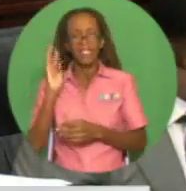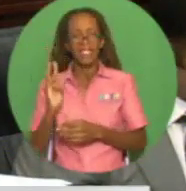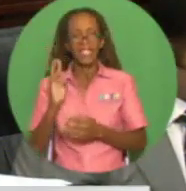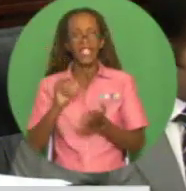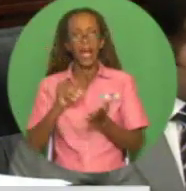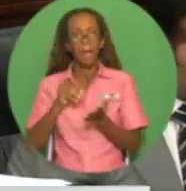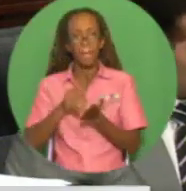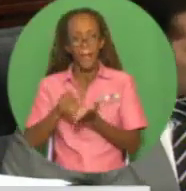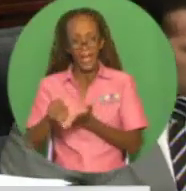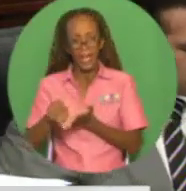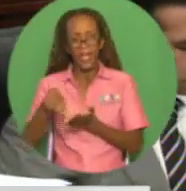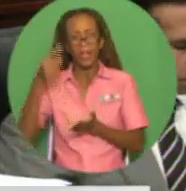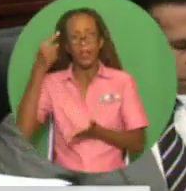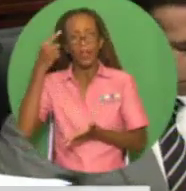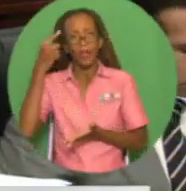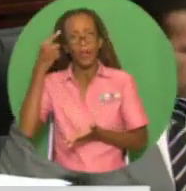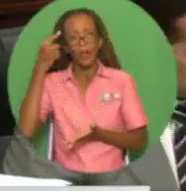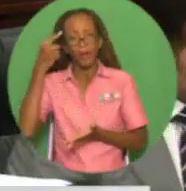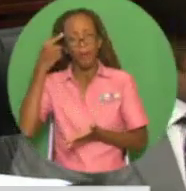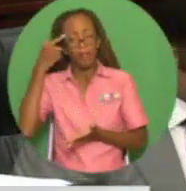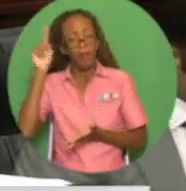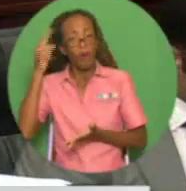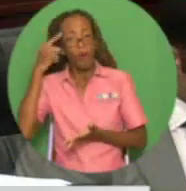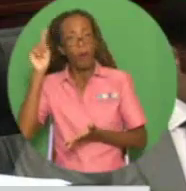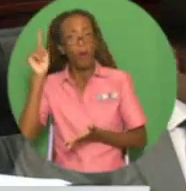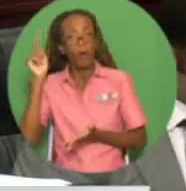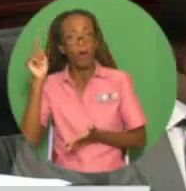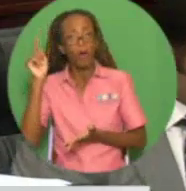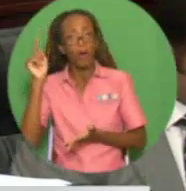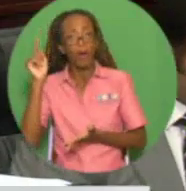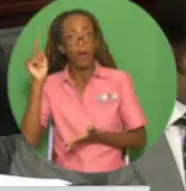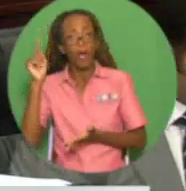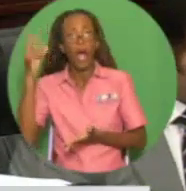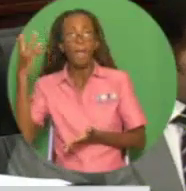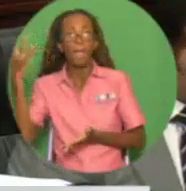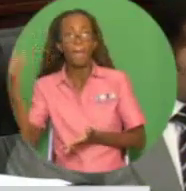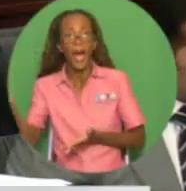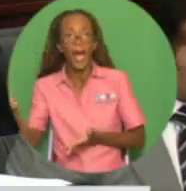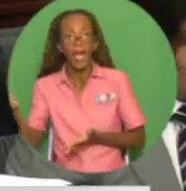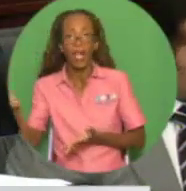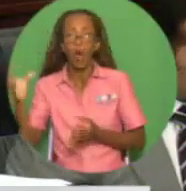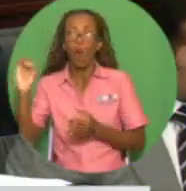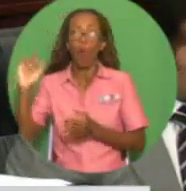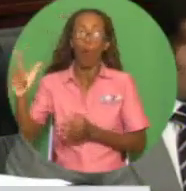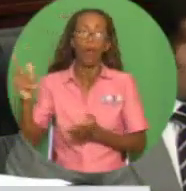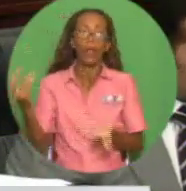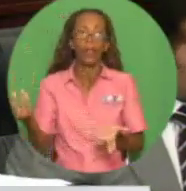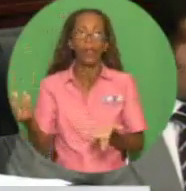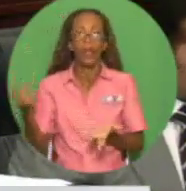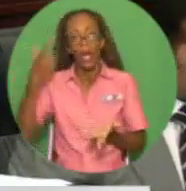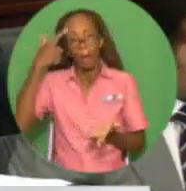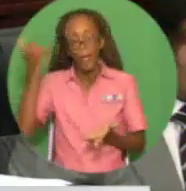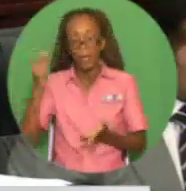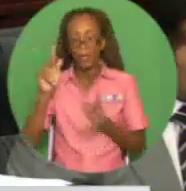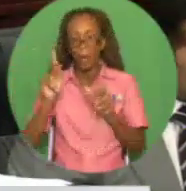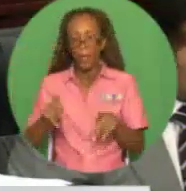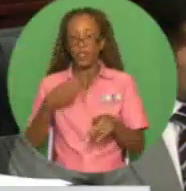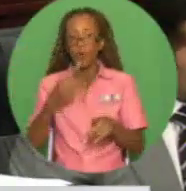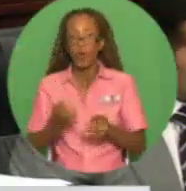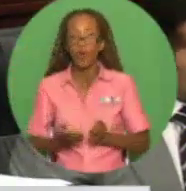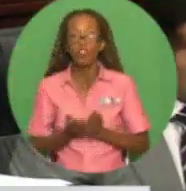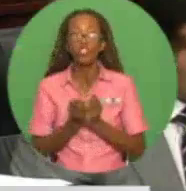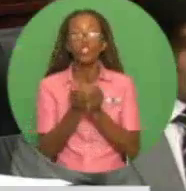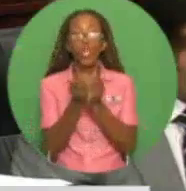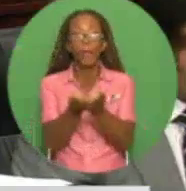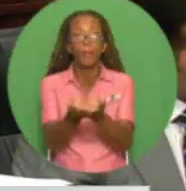$380 million to purchase a cargo of crude oil, since the shipper refused to discharge